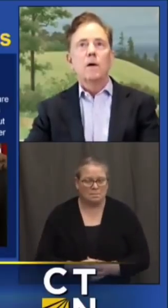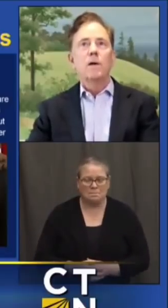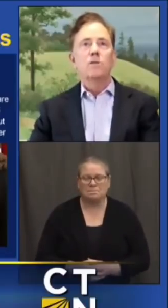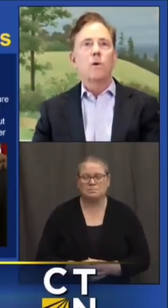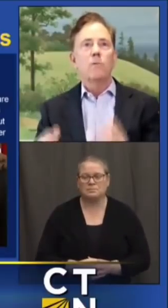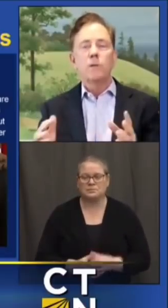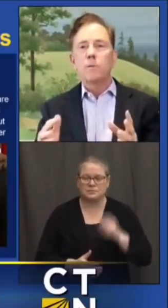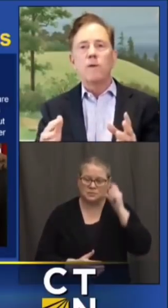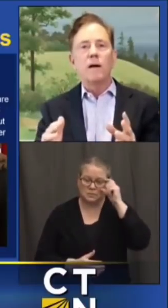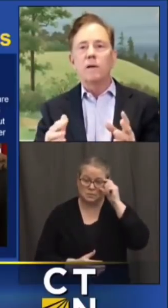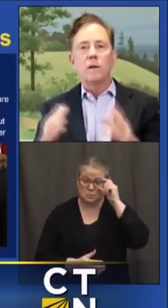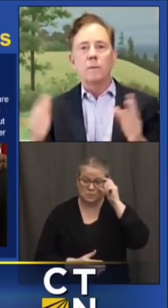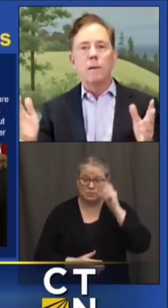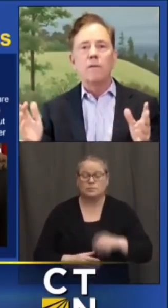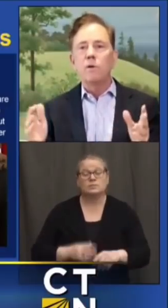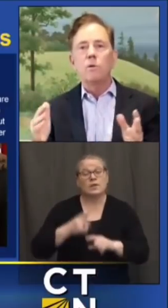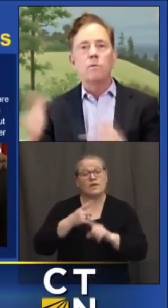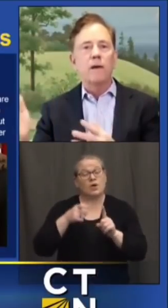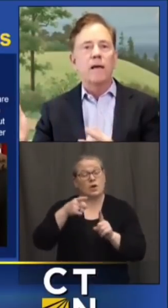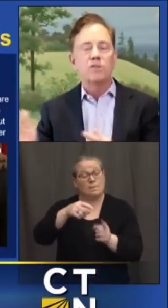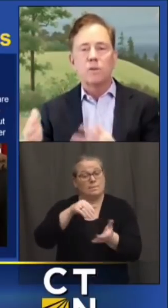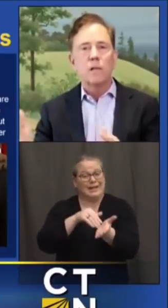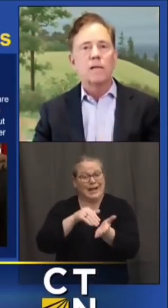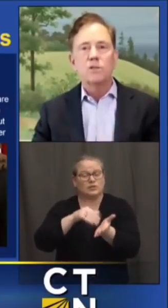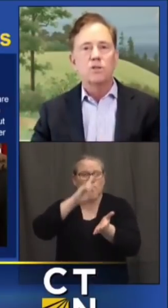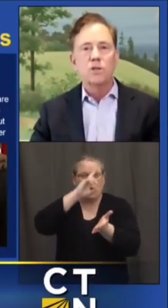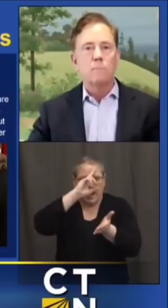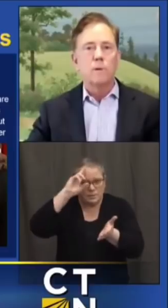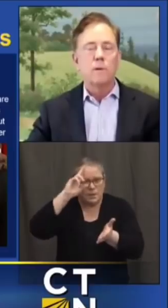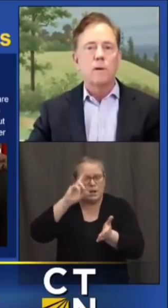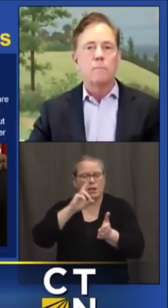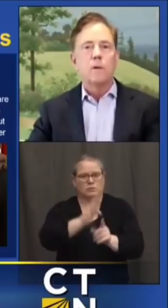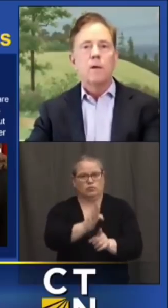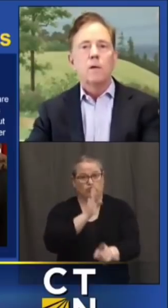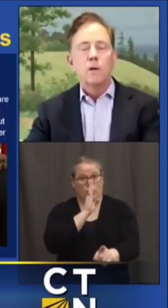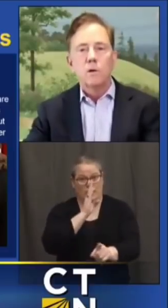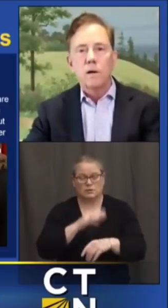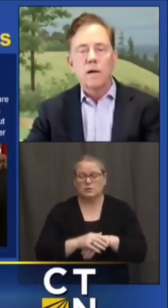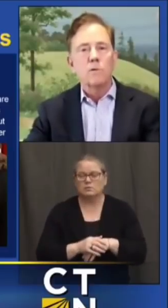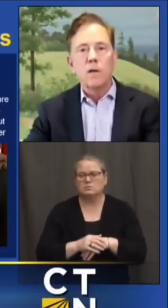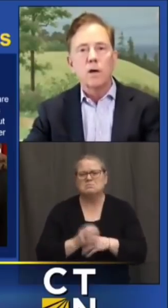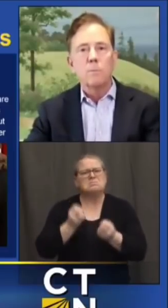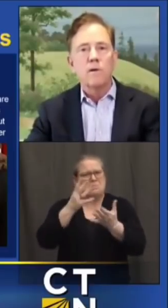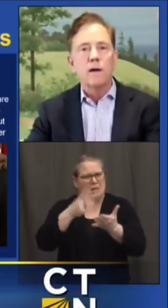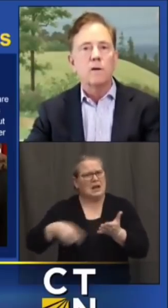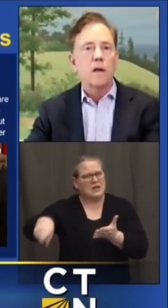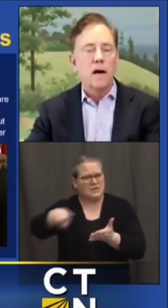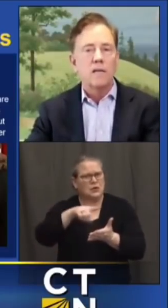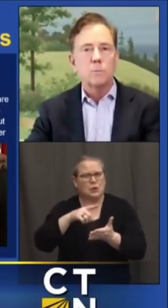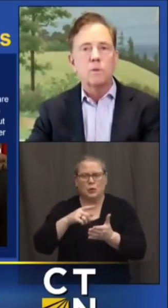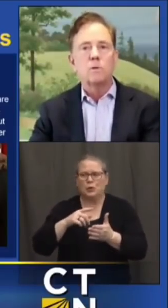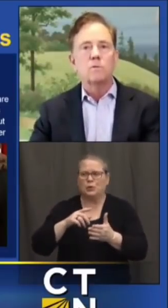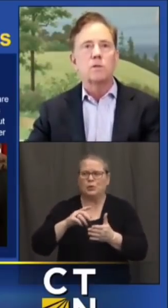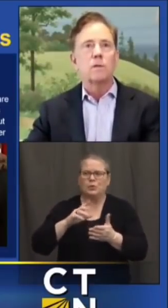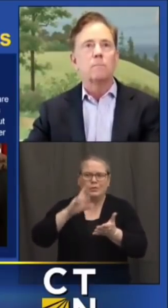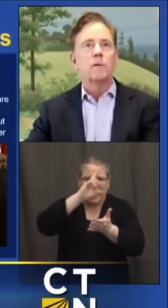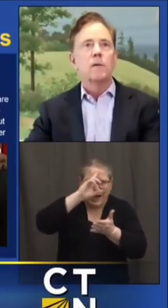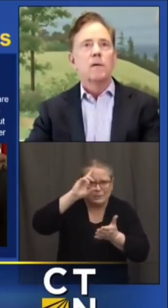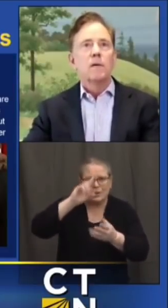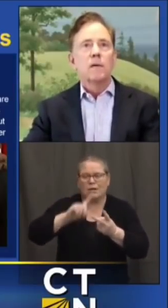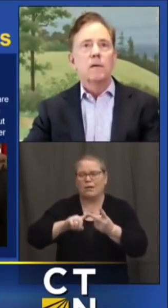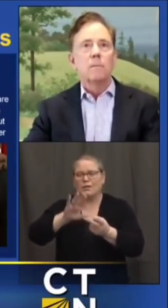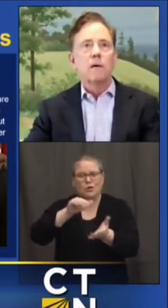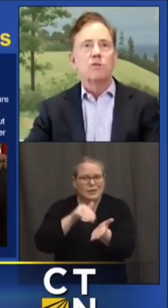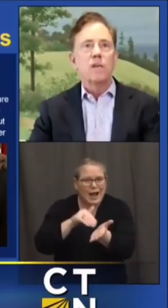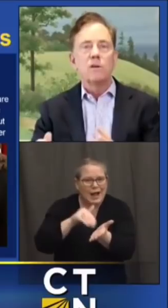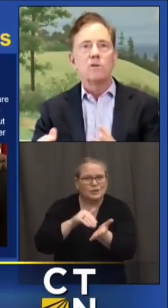all right direct with the provider many of you have had some relationship with um your health care provider the hospitals um